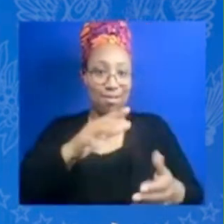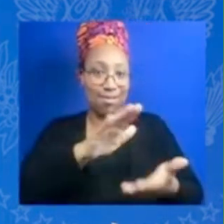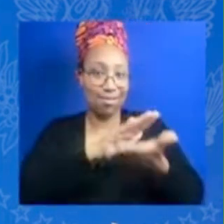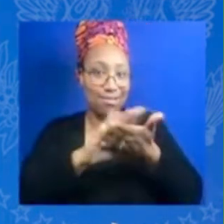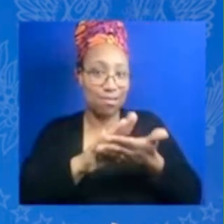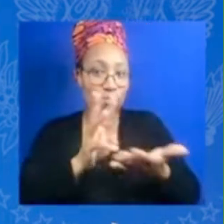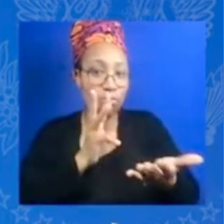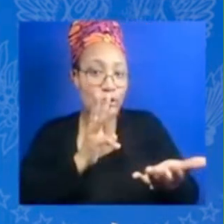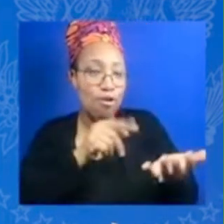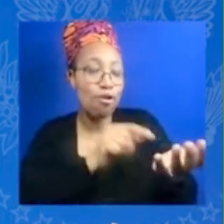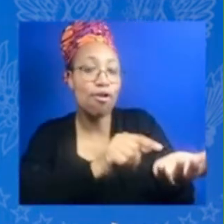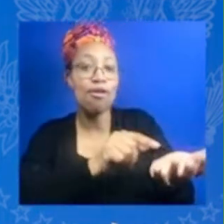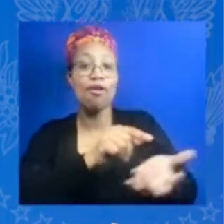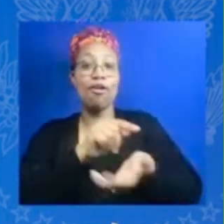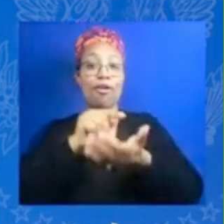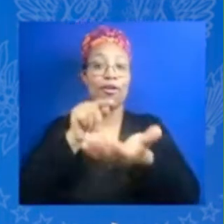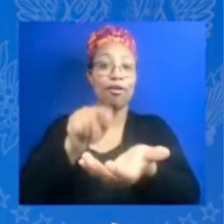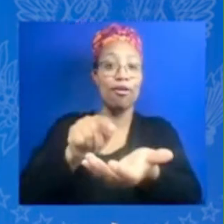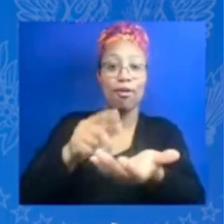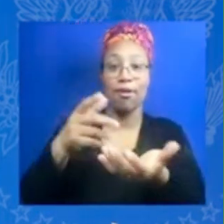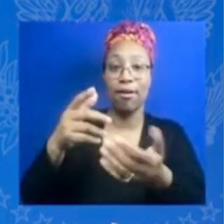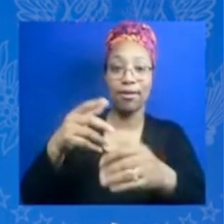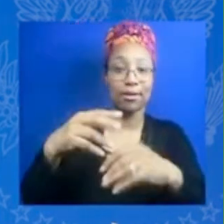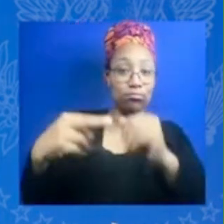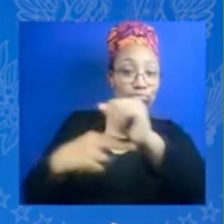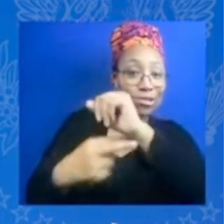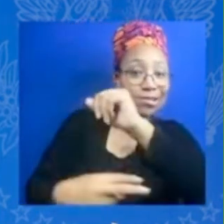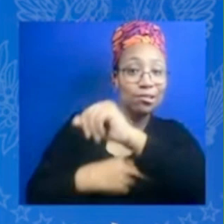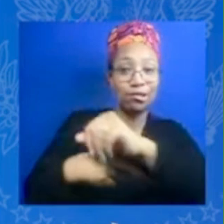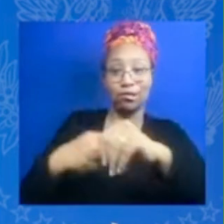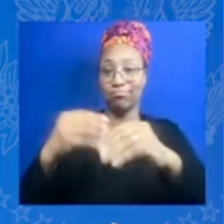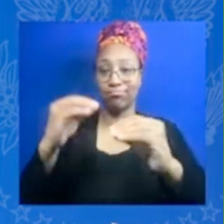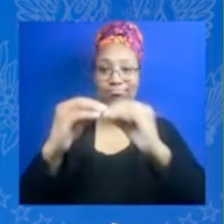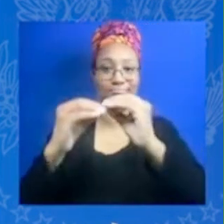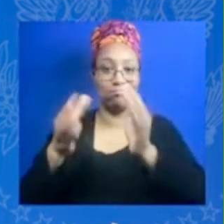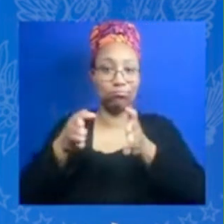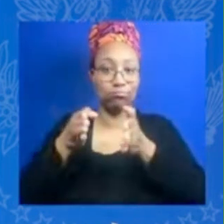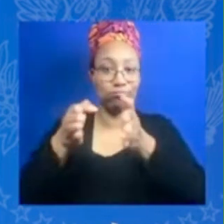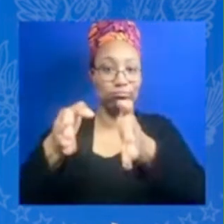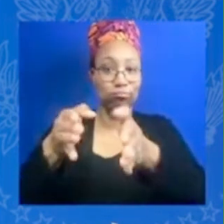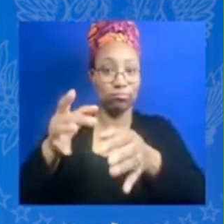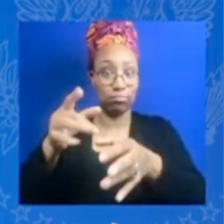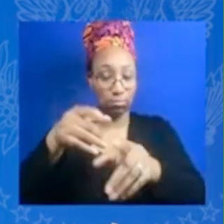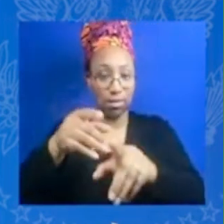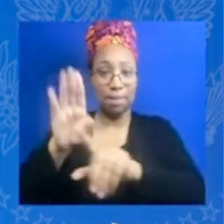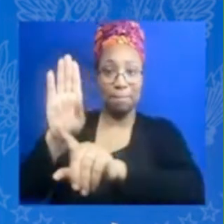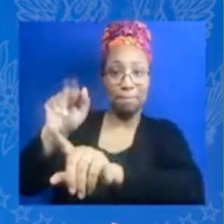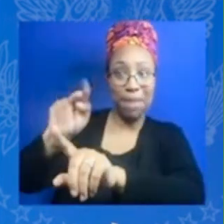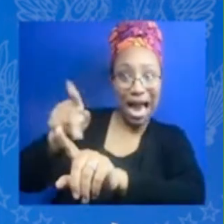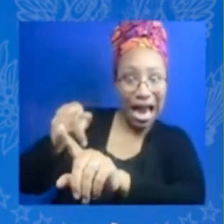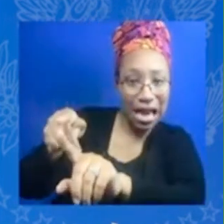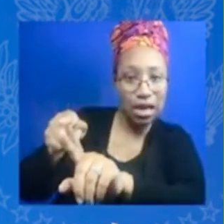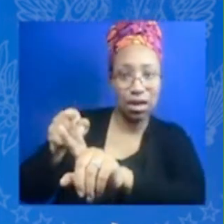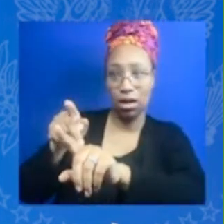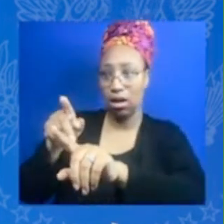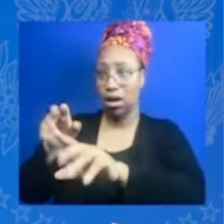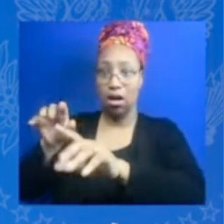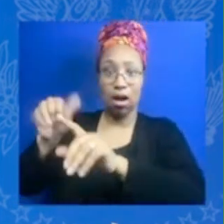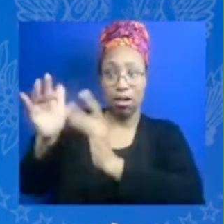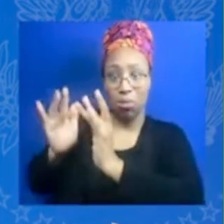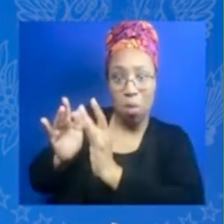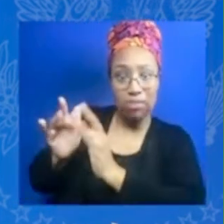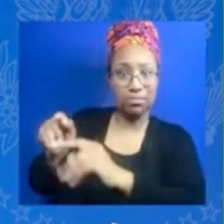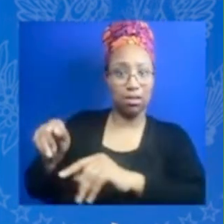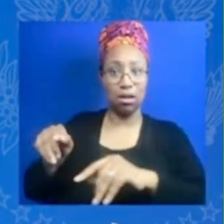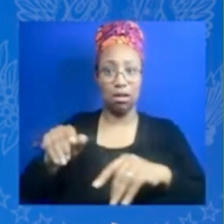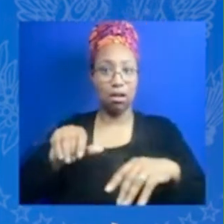know to our ports and bridges and to broadband uh which of course you know ensures that our businesses can thrive online um you know and